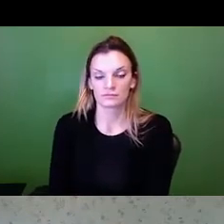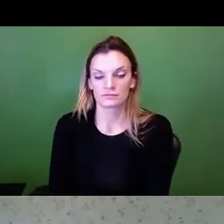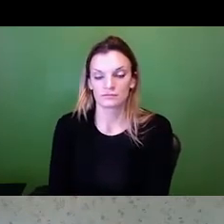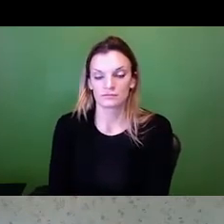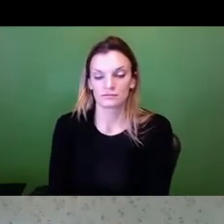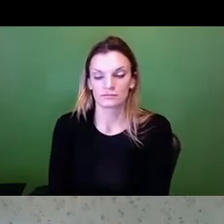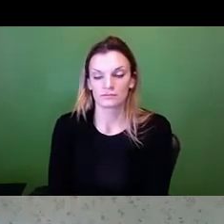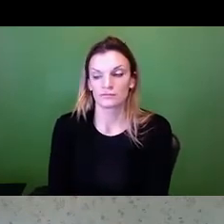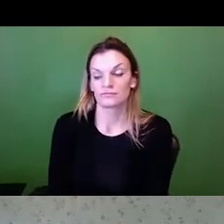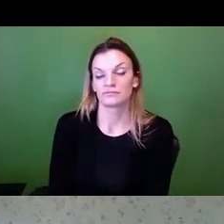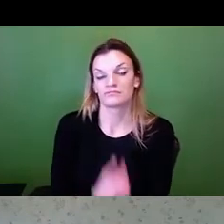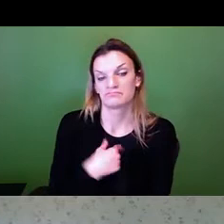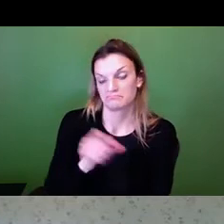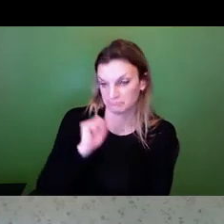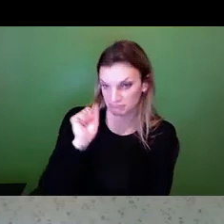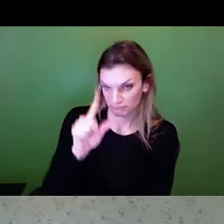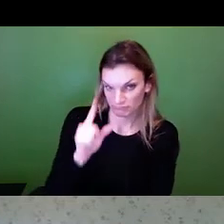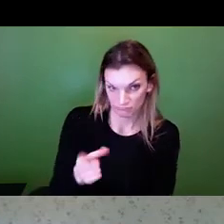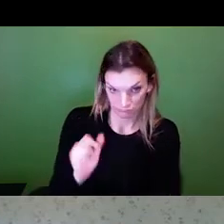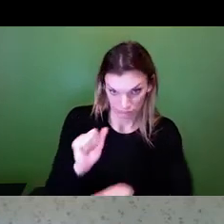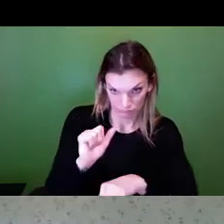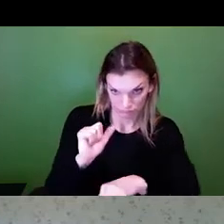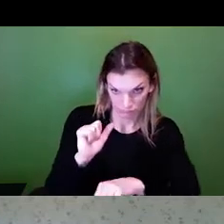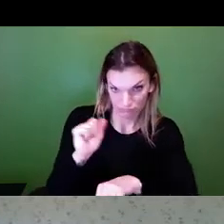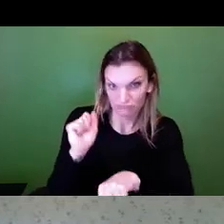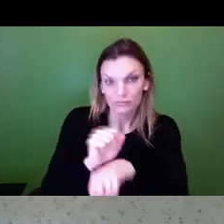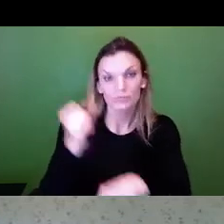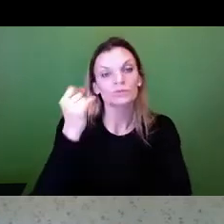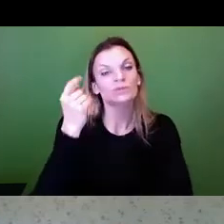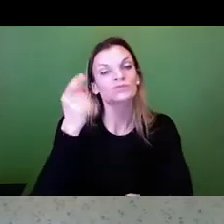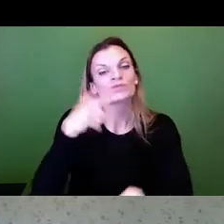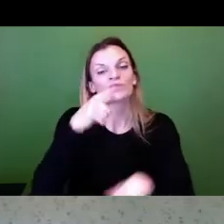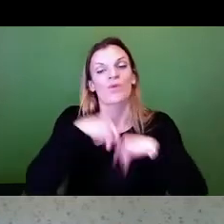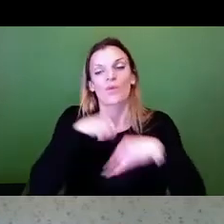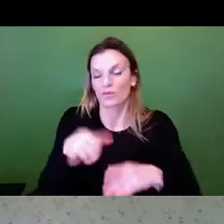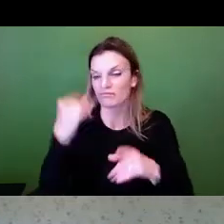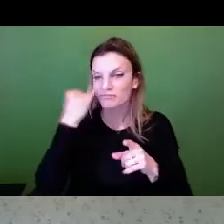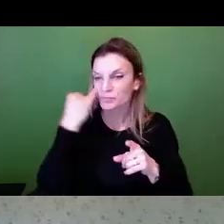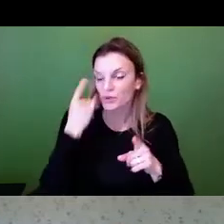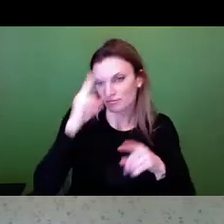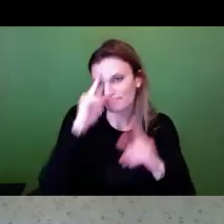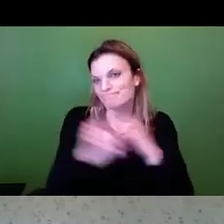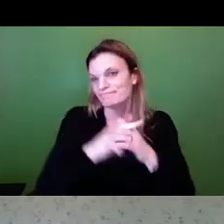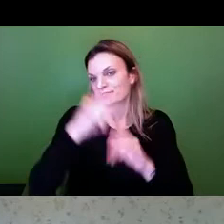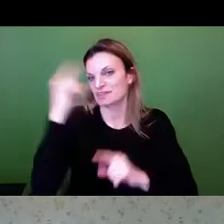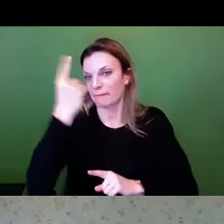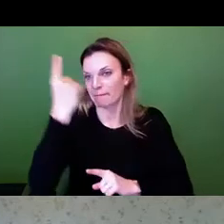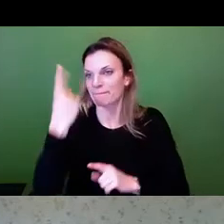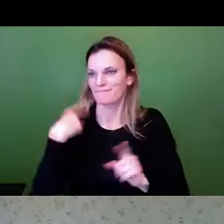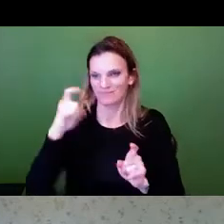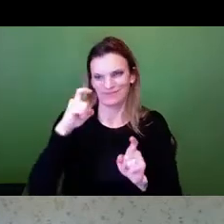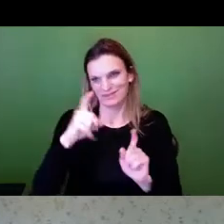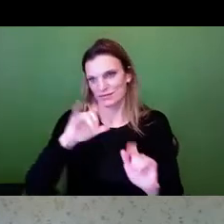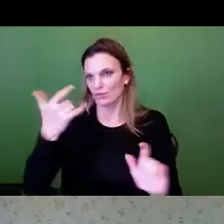employers if there's any additional accommodations we need to make for them, let us know. We will make sure, we we will the best we can,